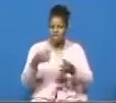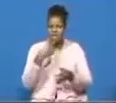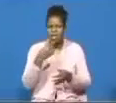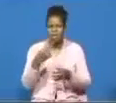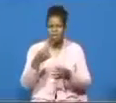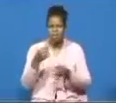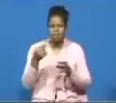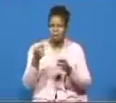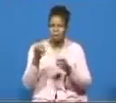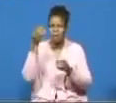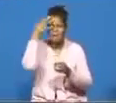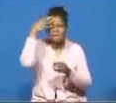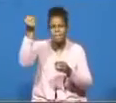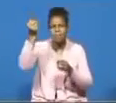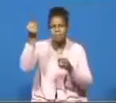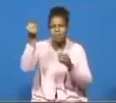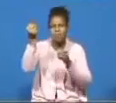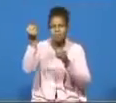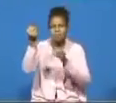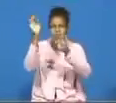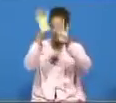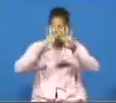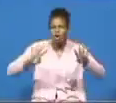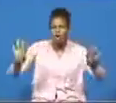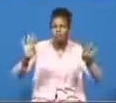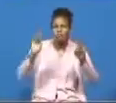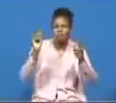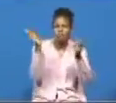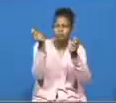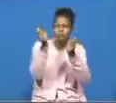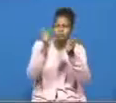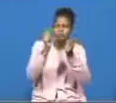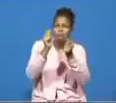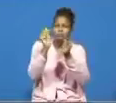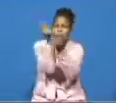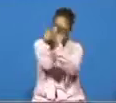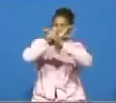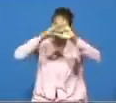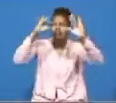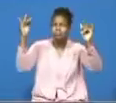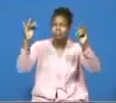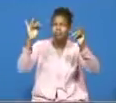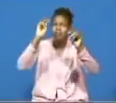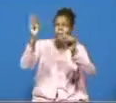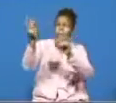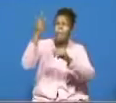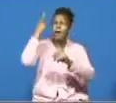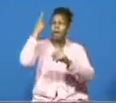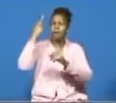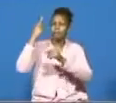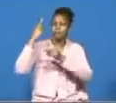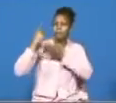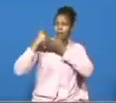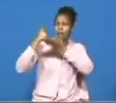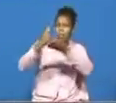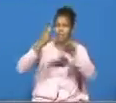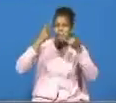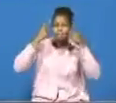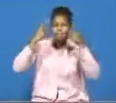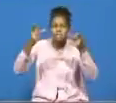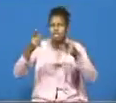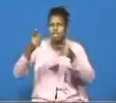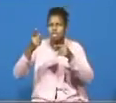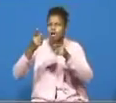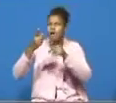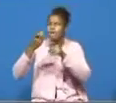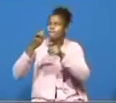of memories just show me where you brought me from and where i could have been